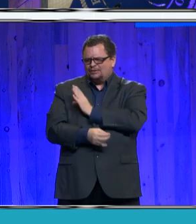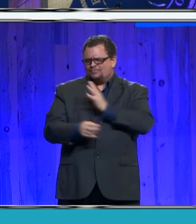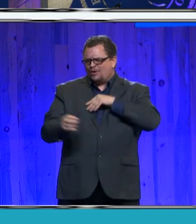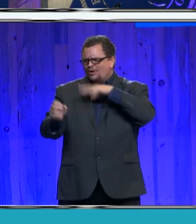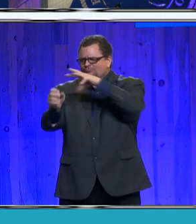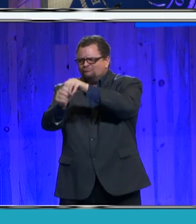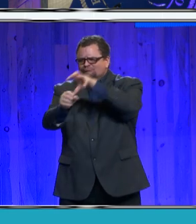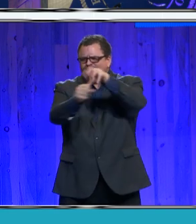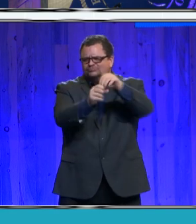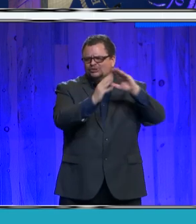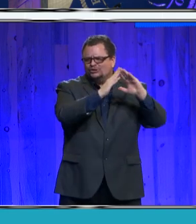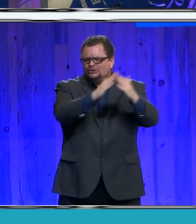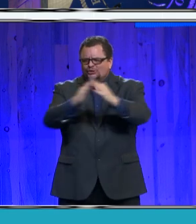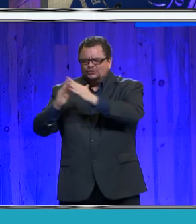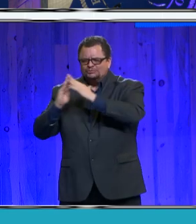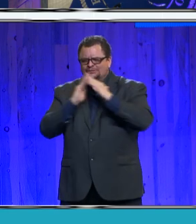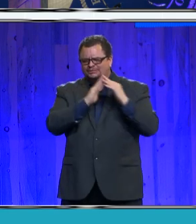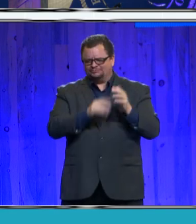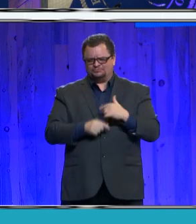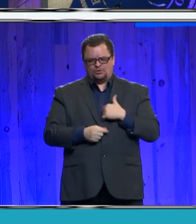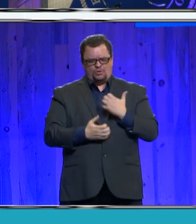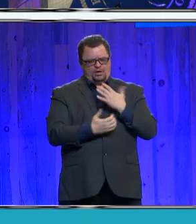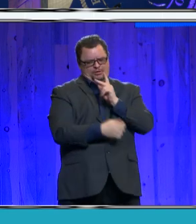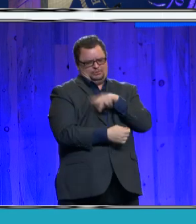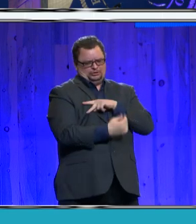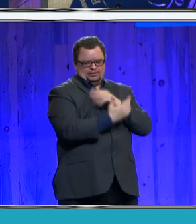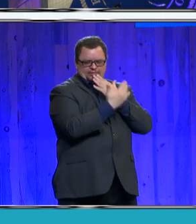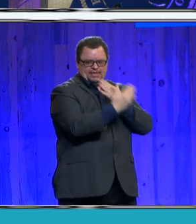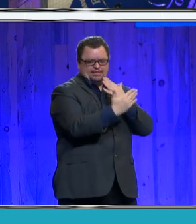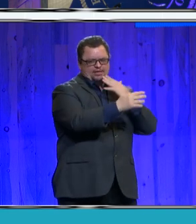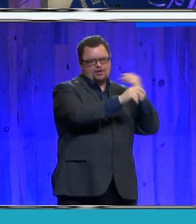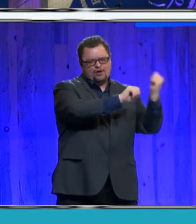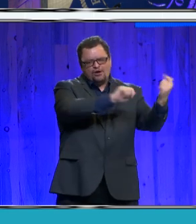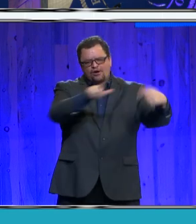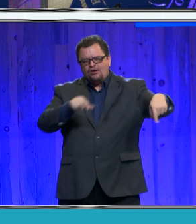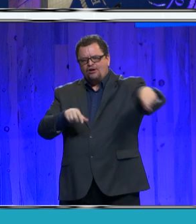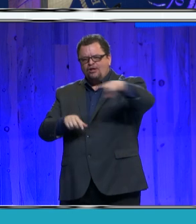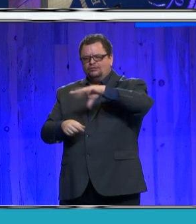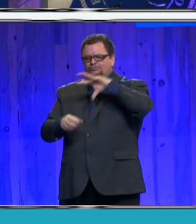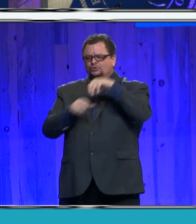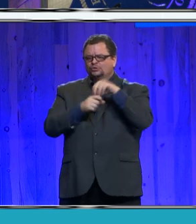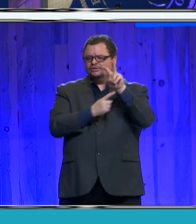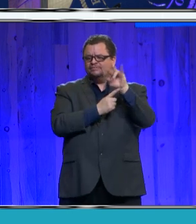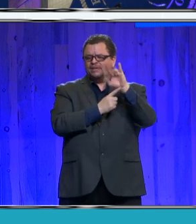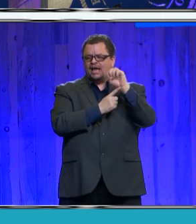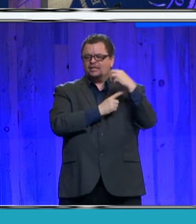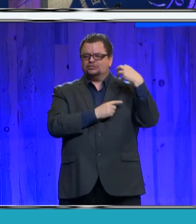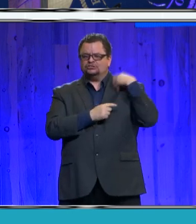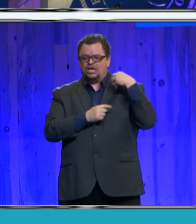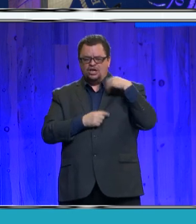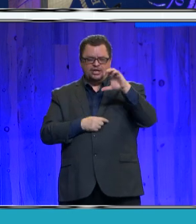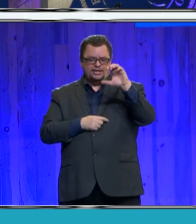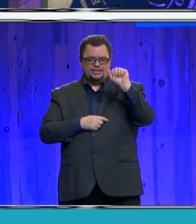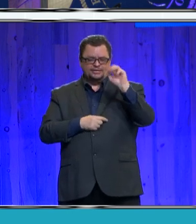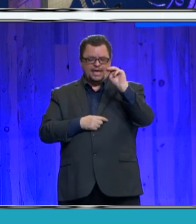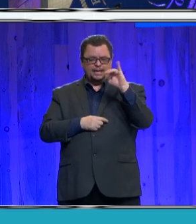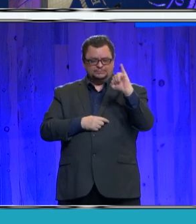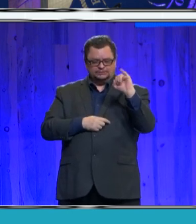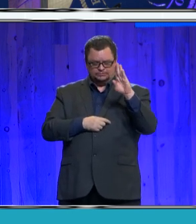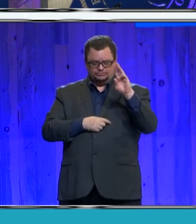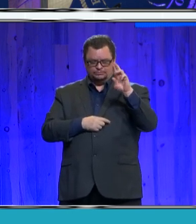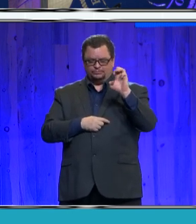personal thanks to all, including our vice chair, Kami Bremer, for her passion for health, human services,